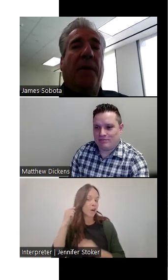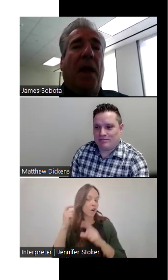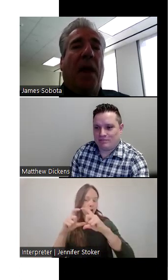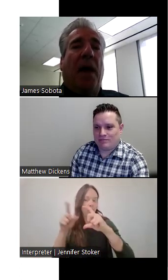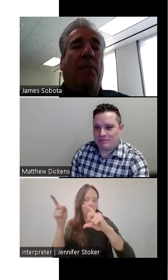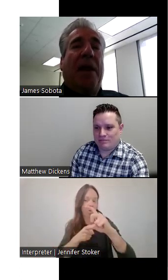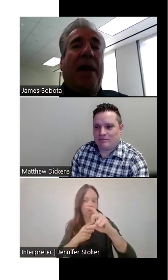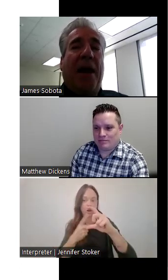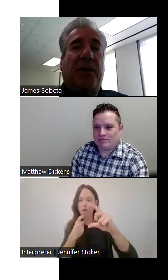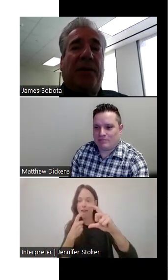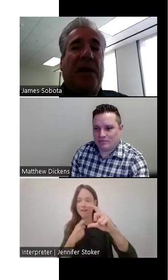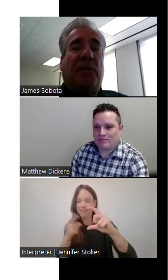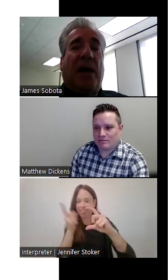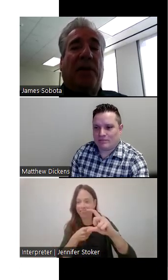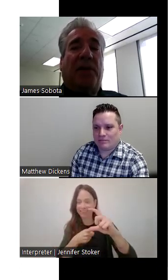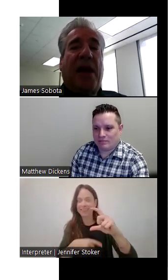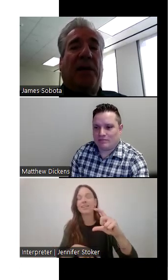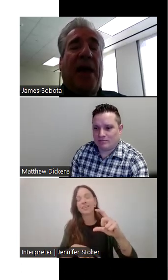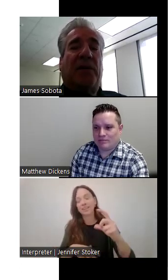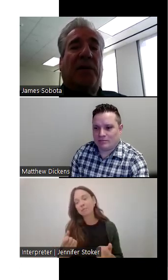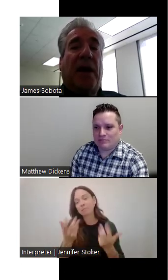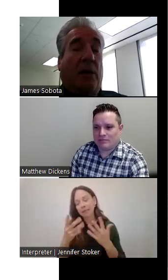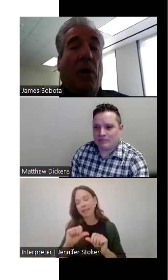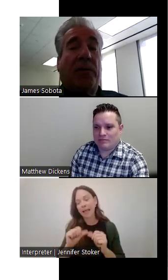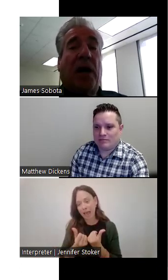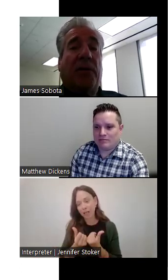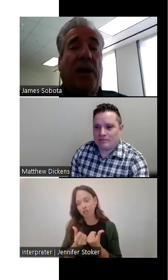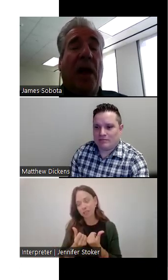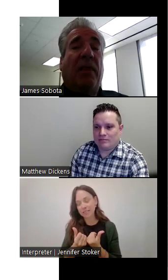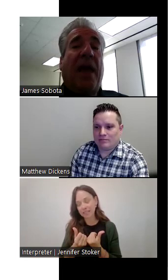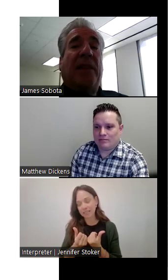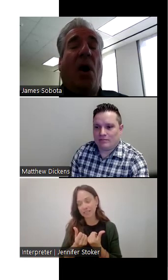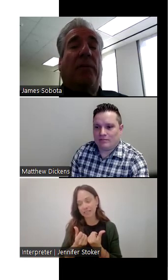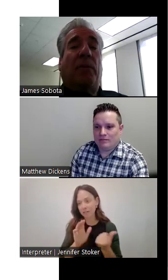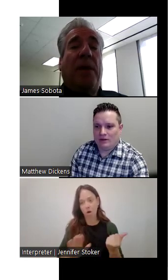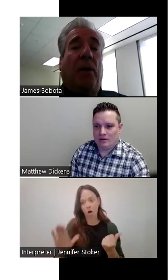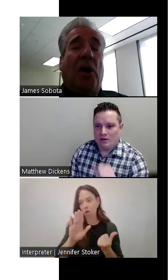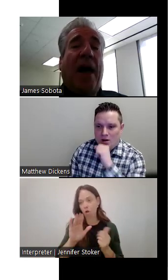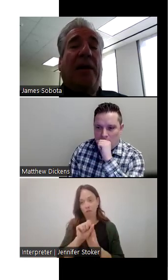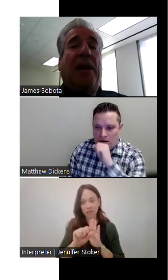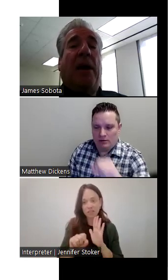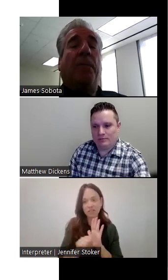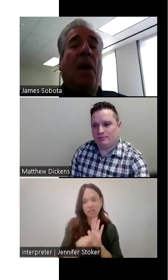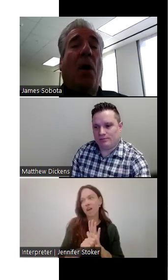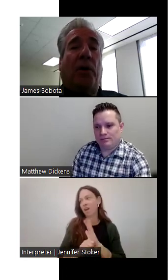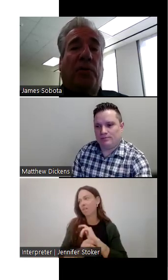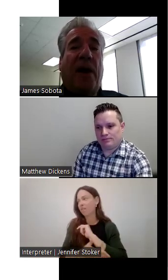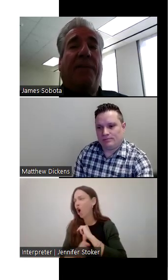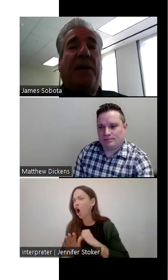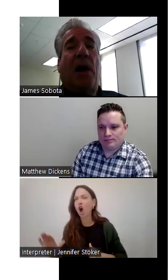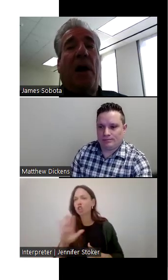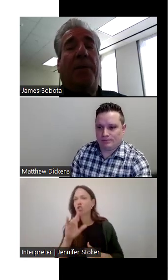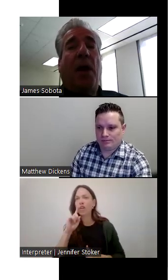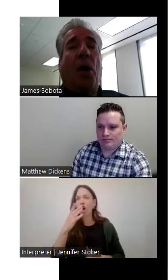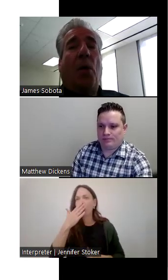And, uh, many agencies throughout the state of Texas and across the country, they thought it would be a good idea on a